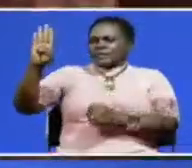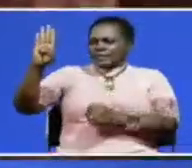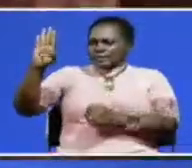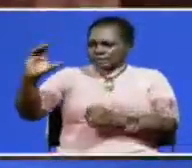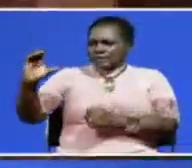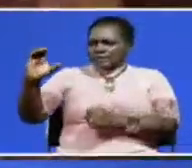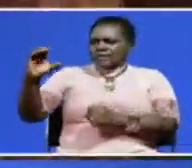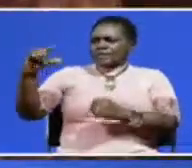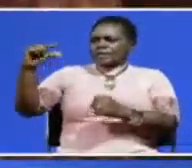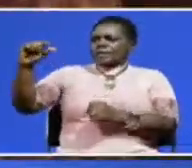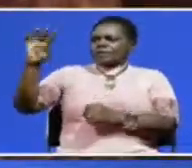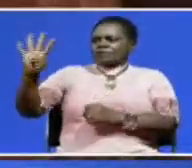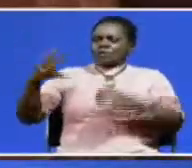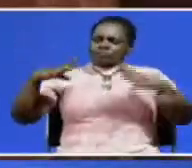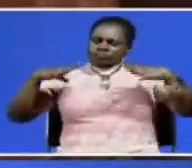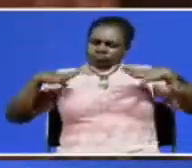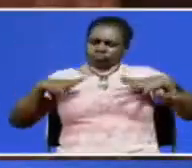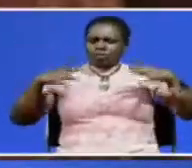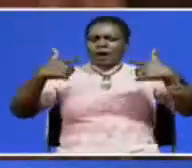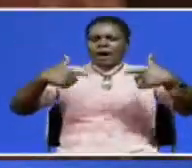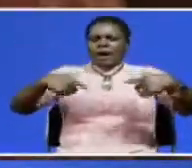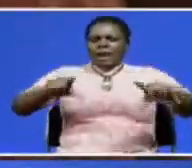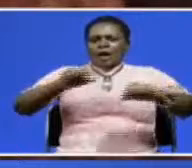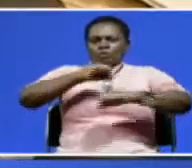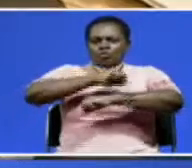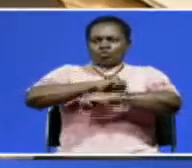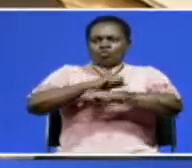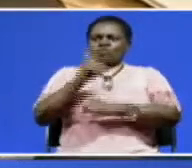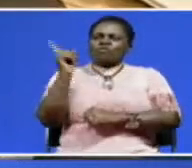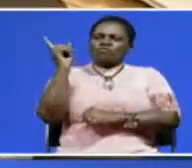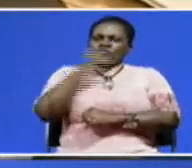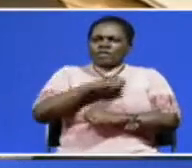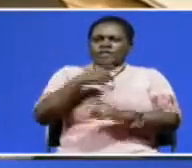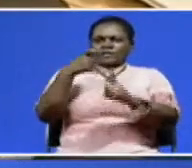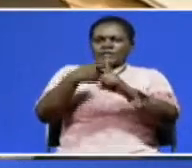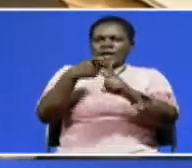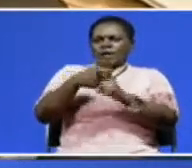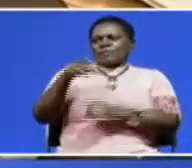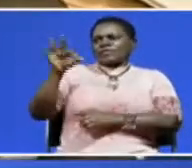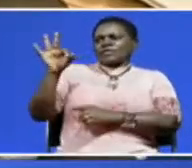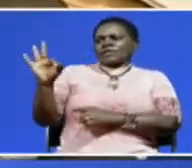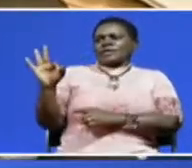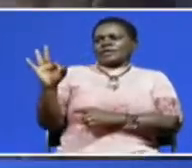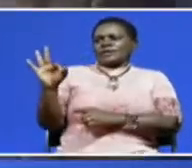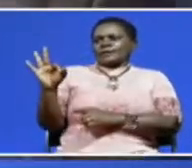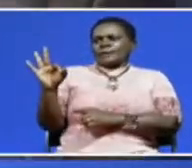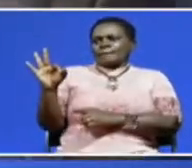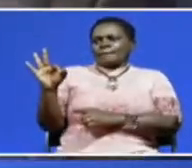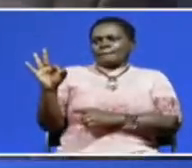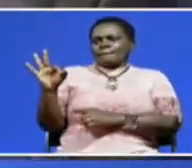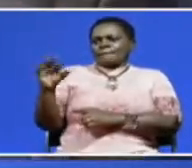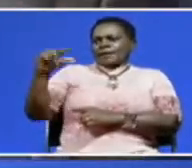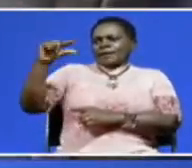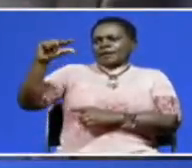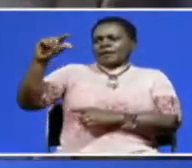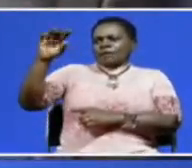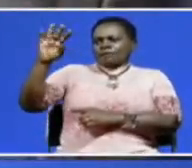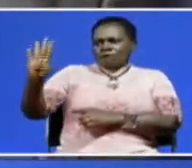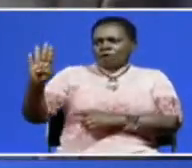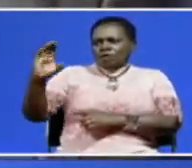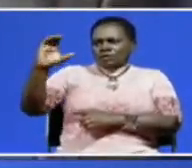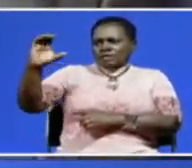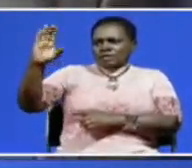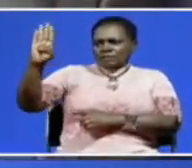pupils will go on a break to allow their schoolmates complete their term 3 studies and catch up. Grade 4 CBC